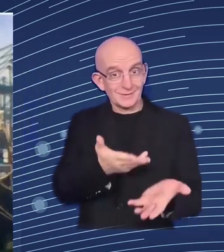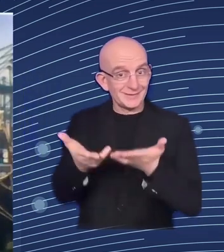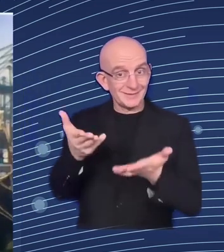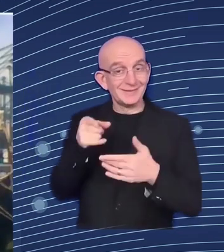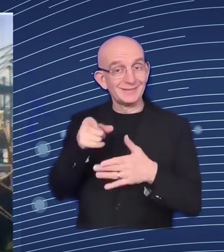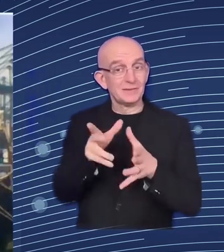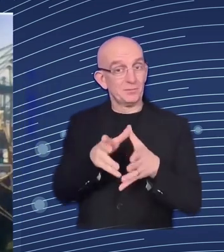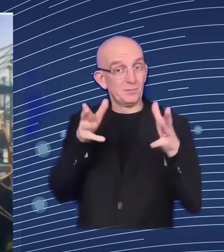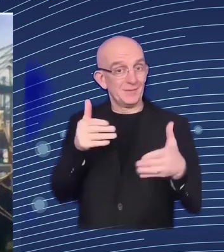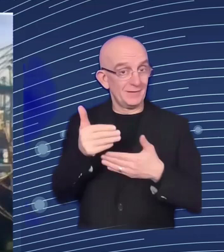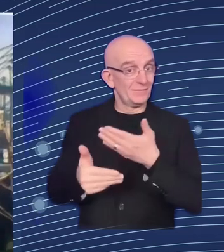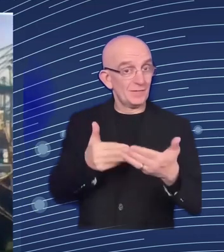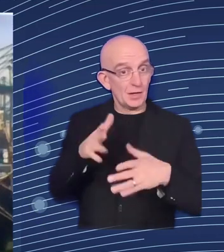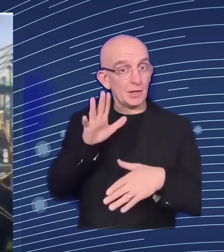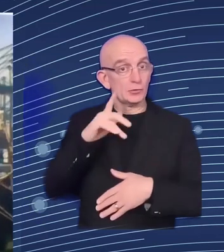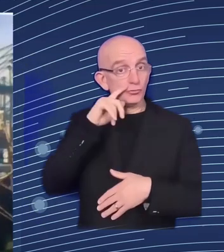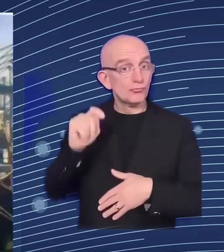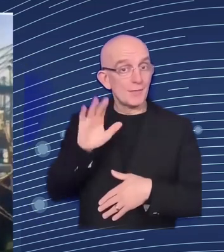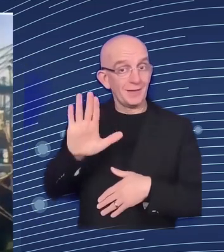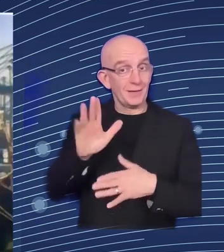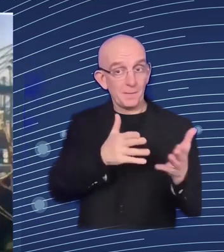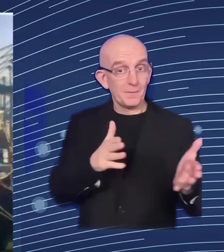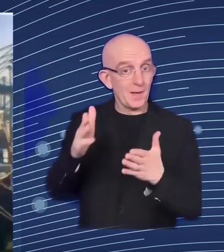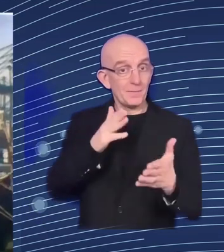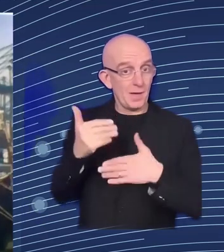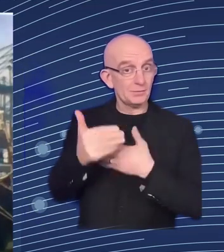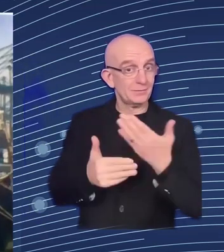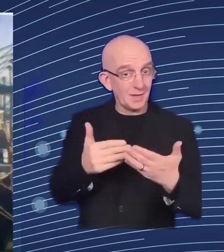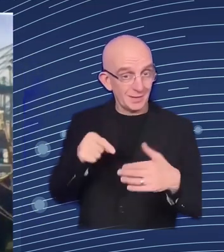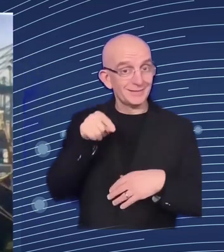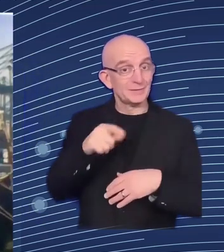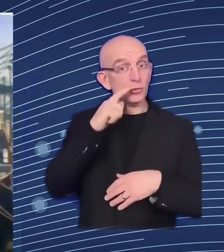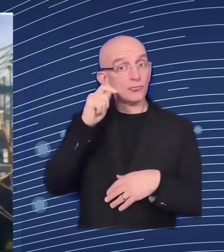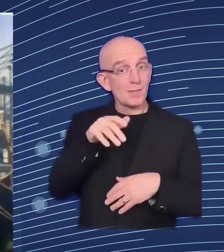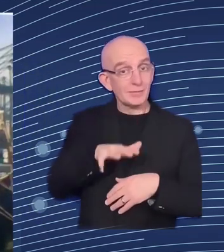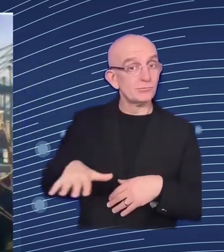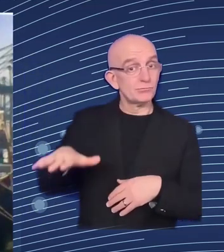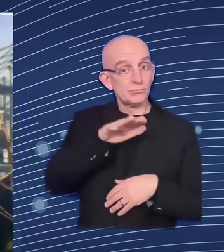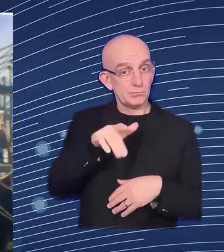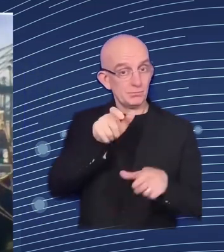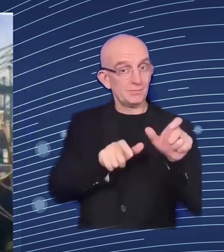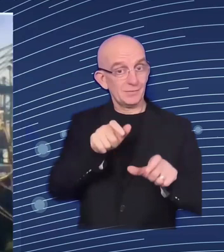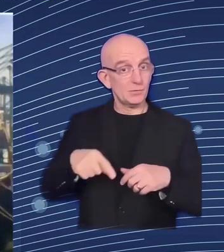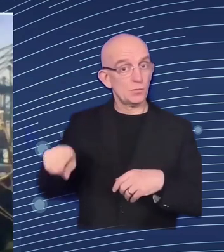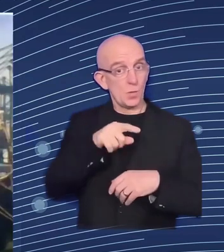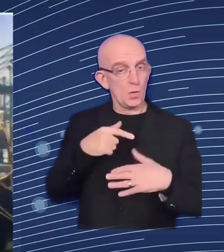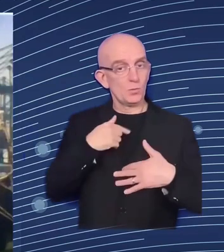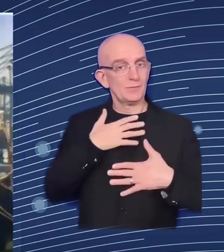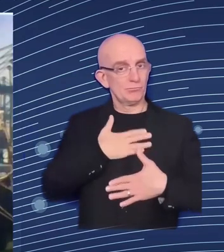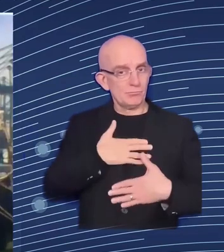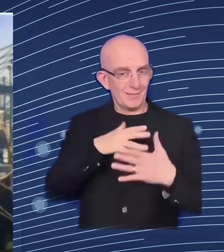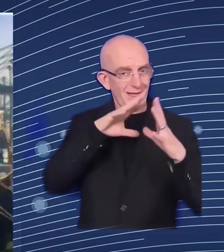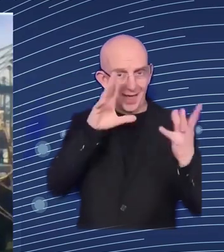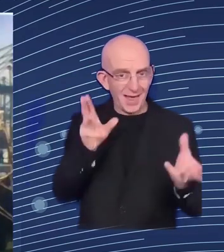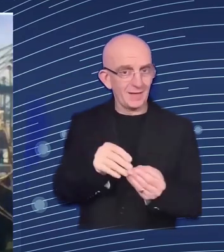authorities have set up a core group exactly to ensure that everything we're going to do going forward is a whole not just the whole of government but it's taking